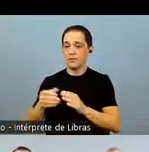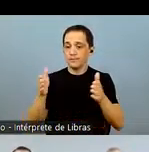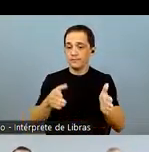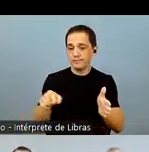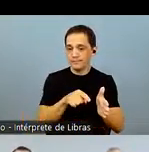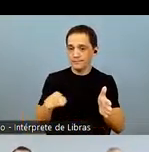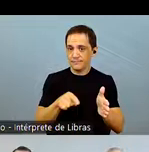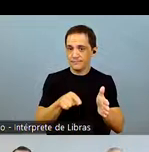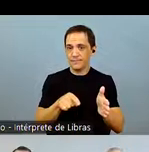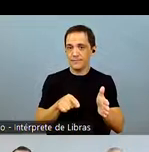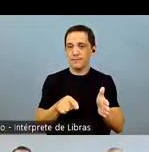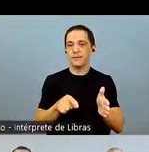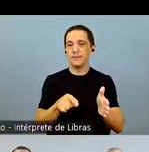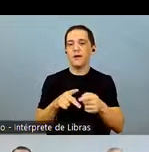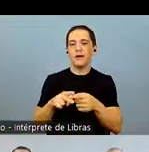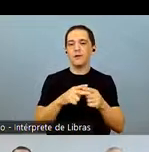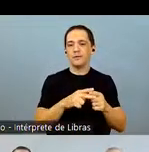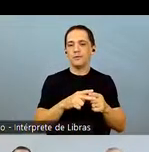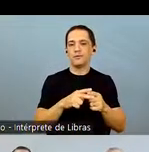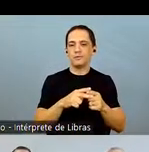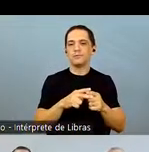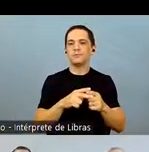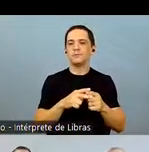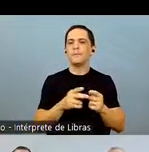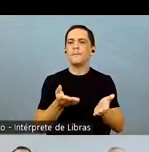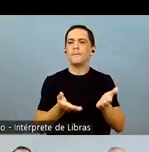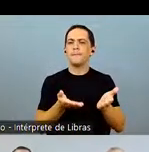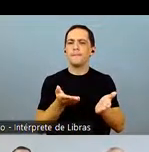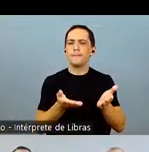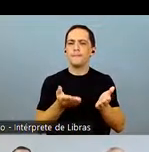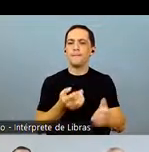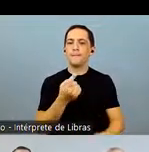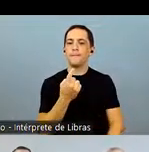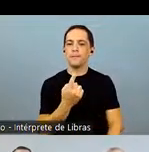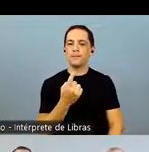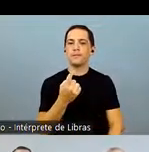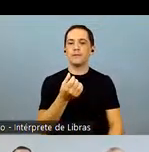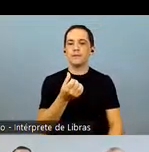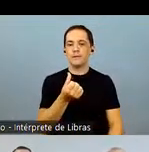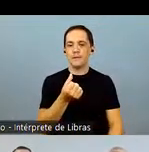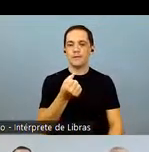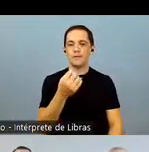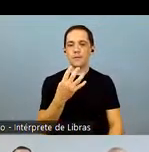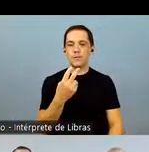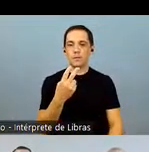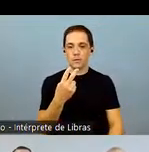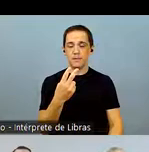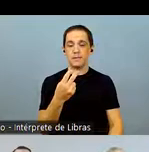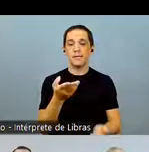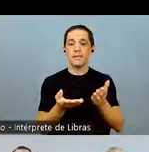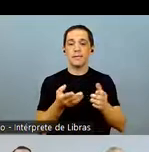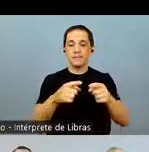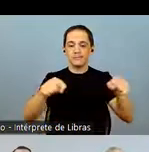% down, 3.4%. Second crop cotton adjusted from 1,800 kilo